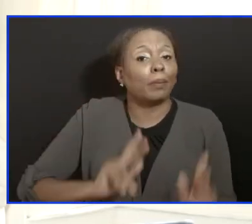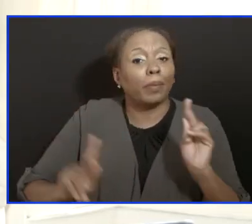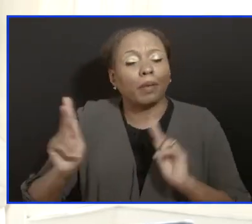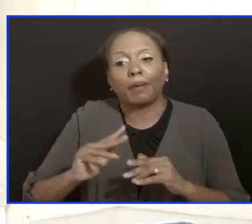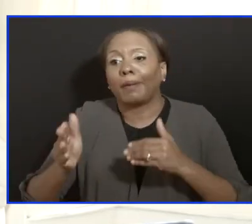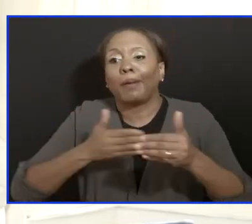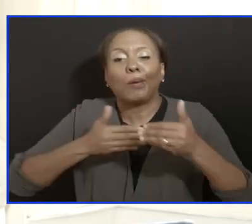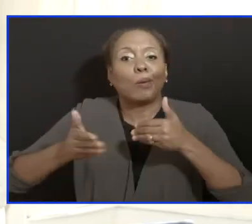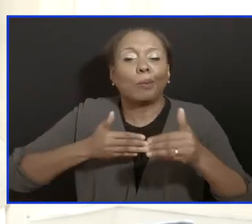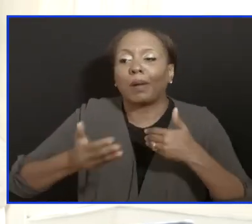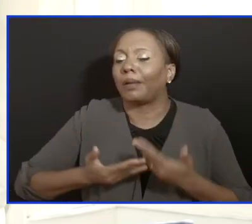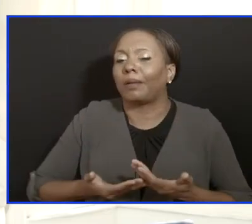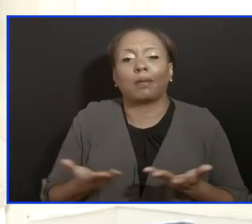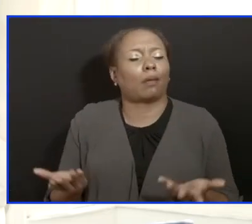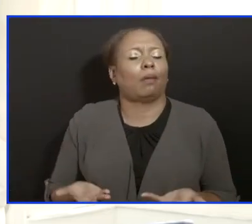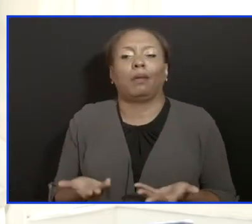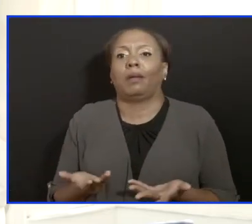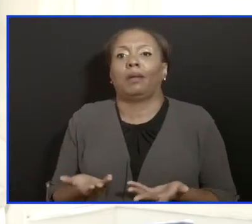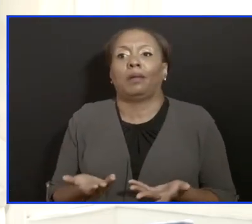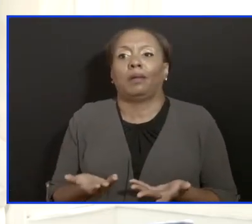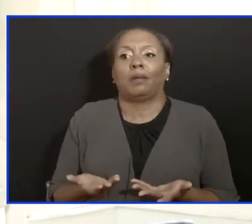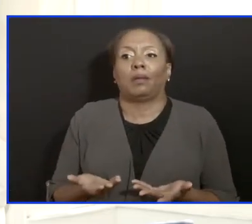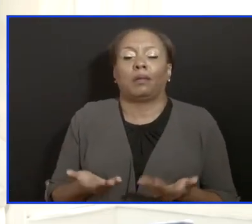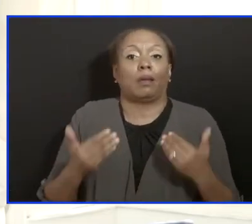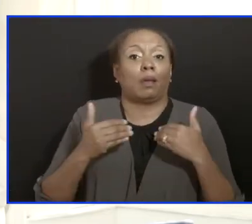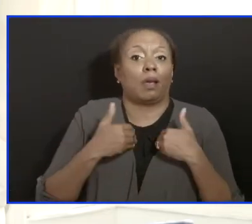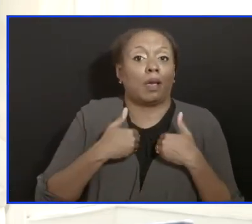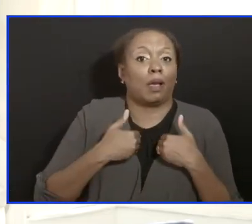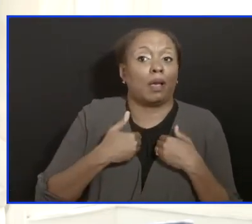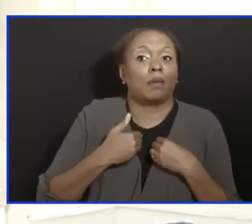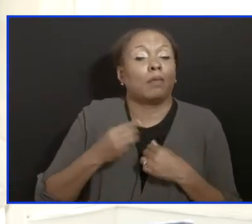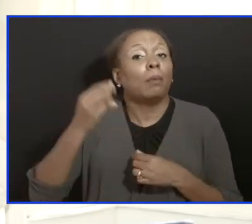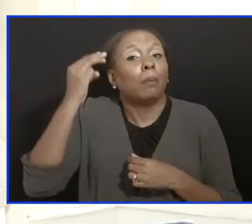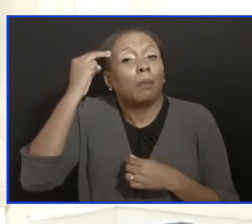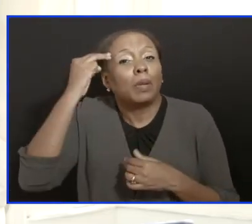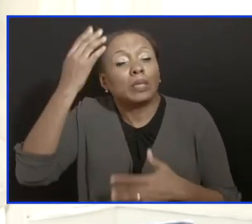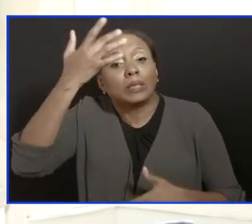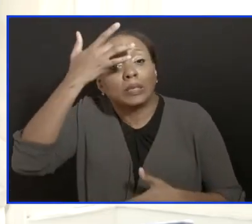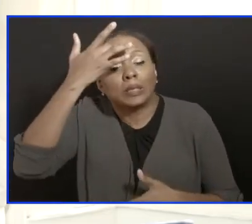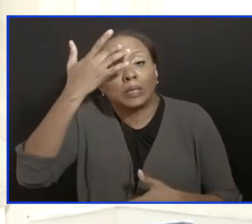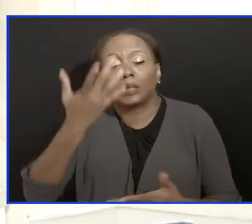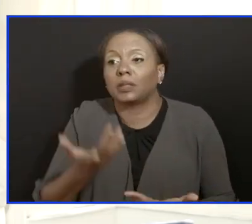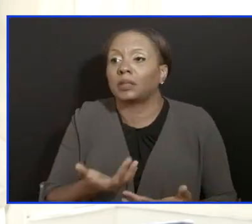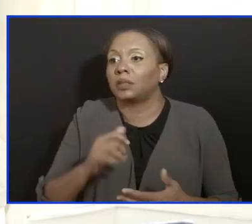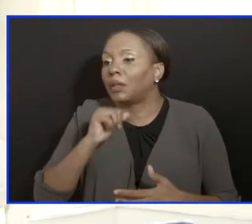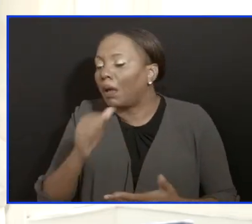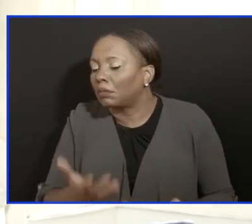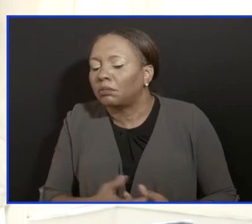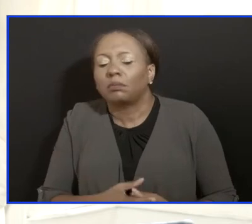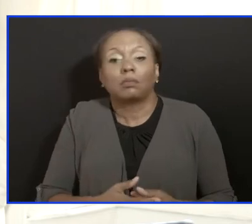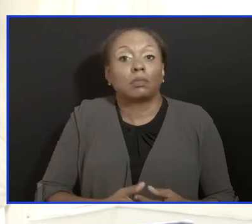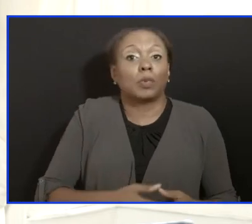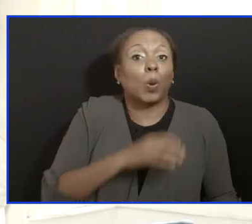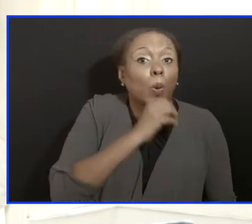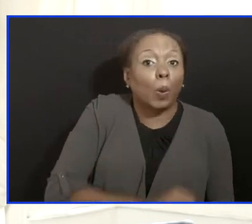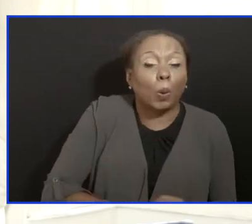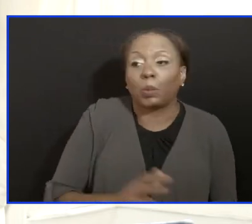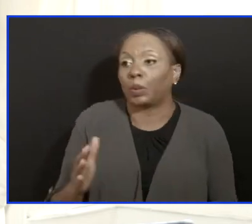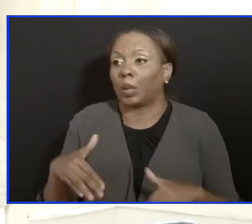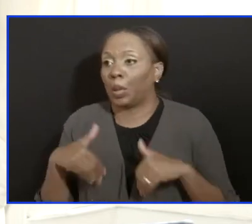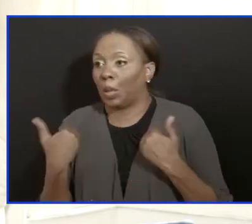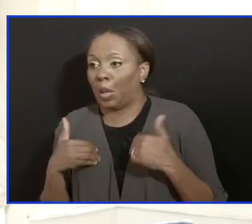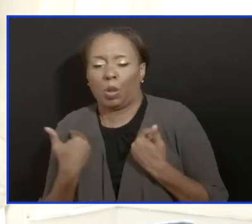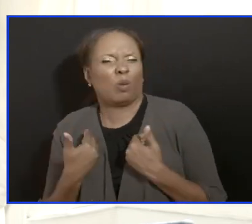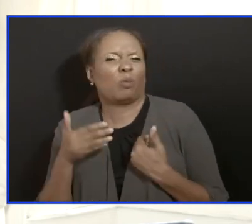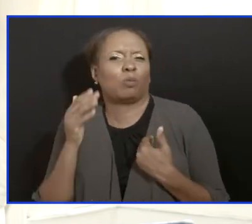whatever nature of life you come from, whether you have a psychiatric illness or you don't have a psychiatric illness, whether you're old or whether you're young, we will put our best